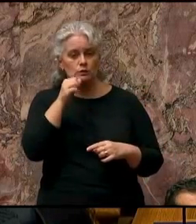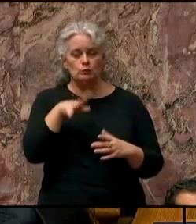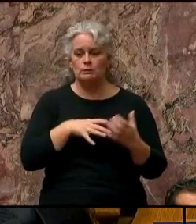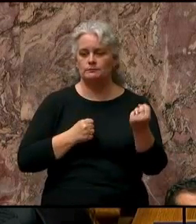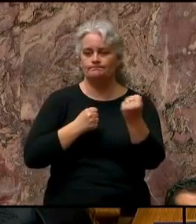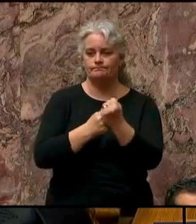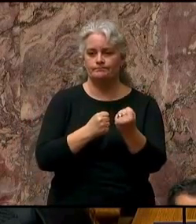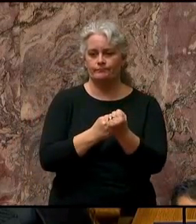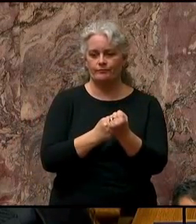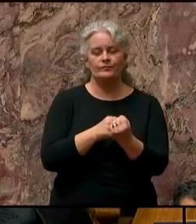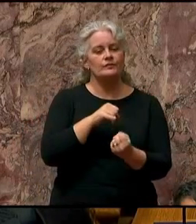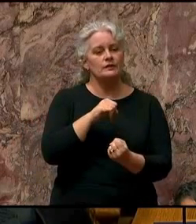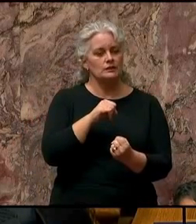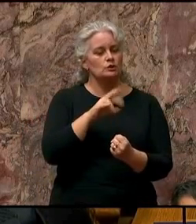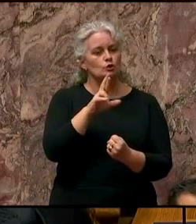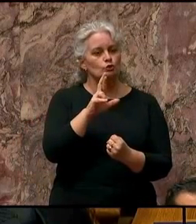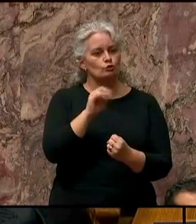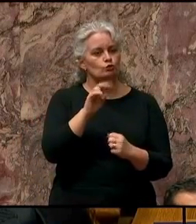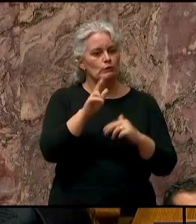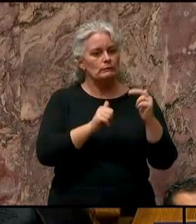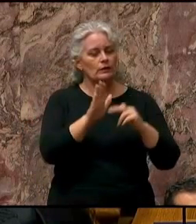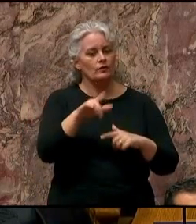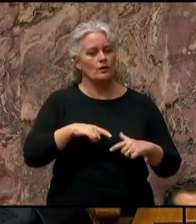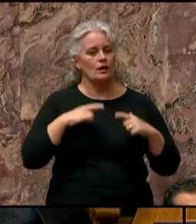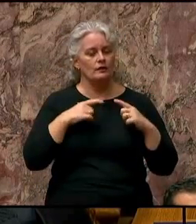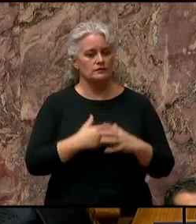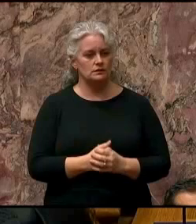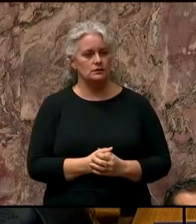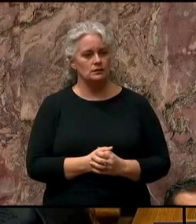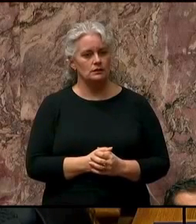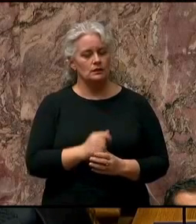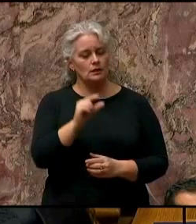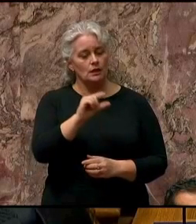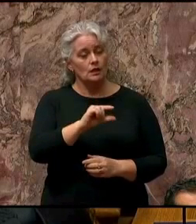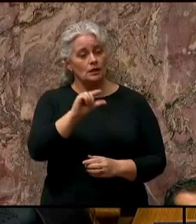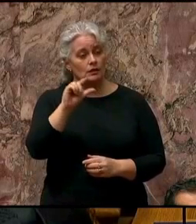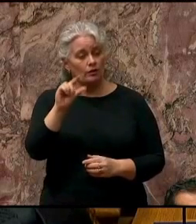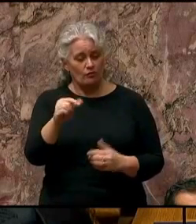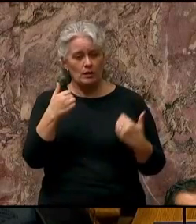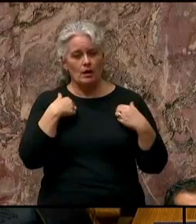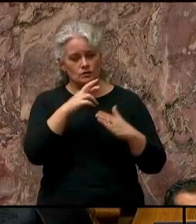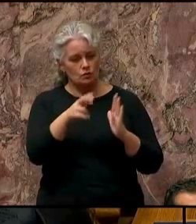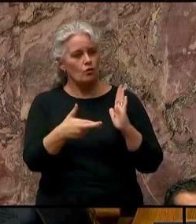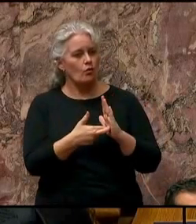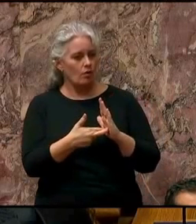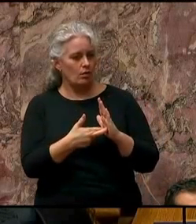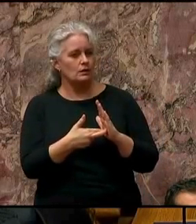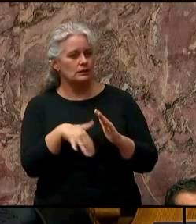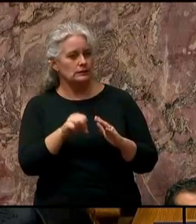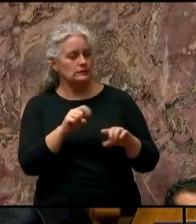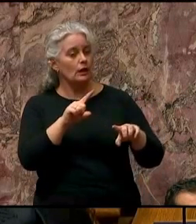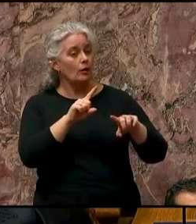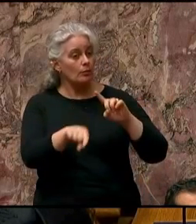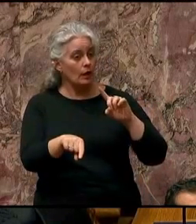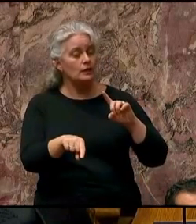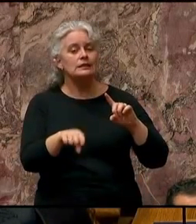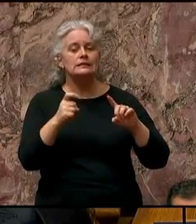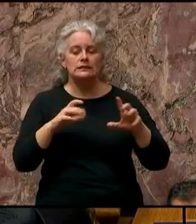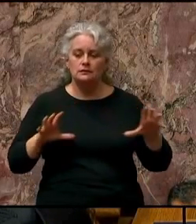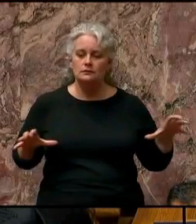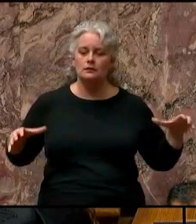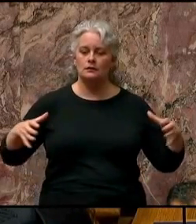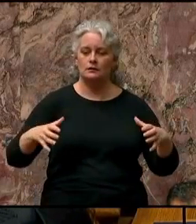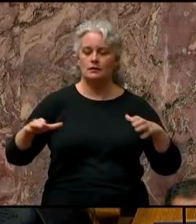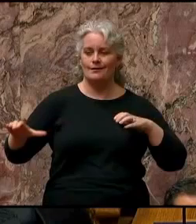they need to rebuild their lives. Government has a role to play, but we need collective action from